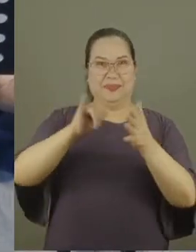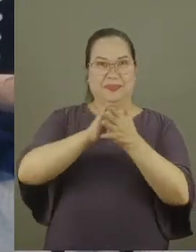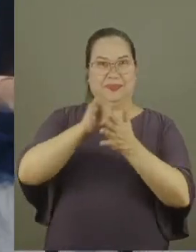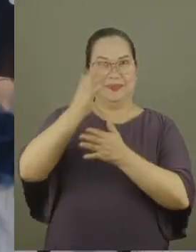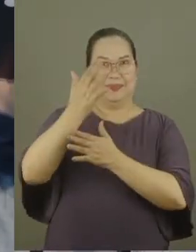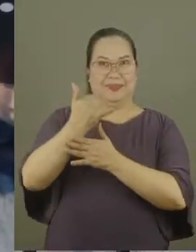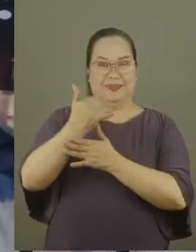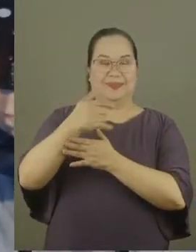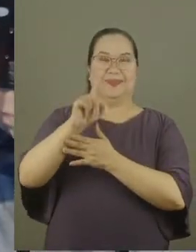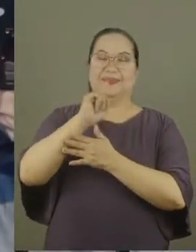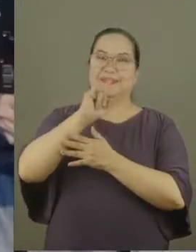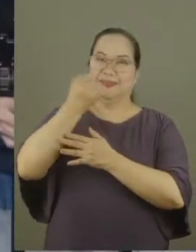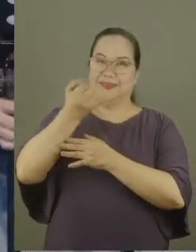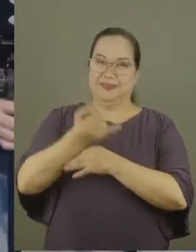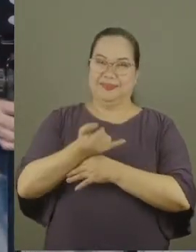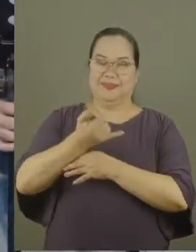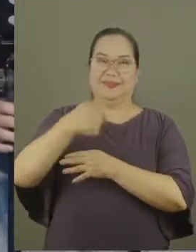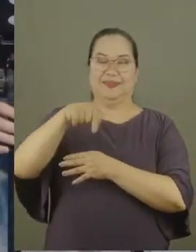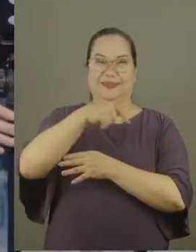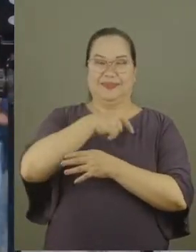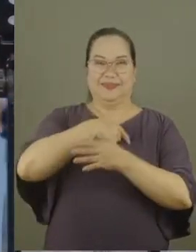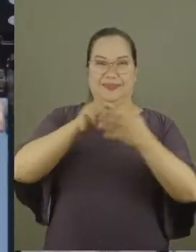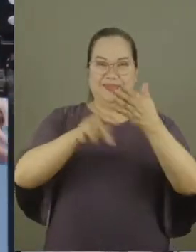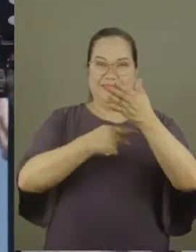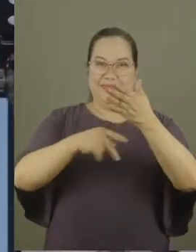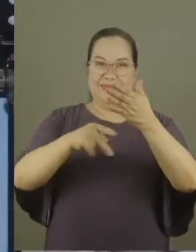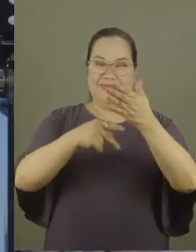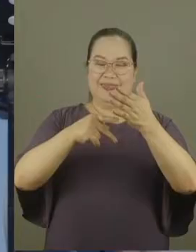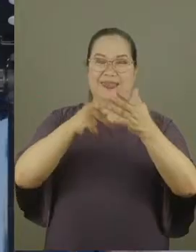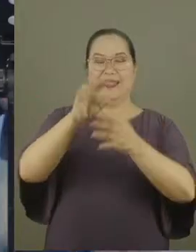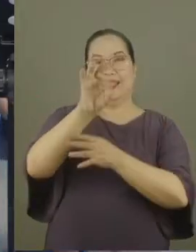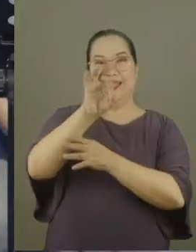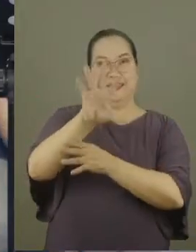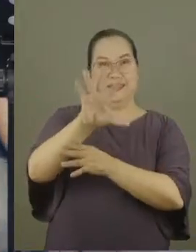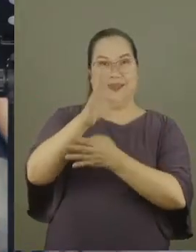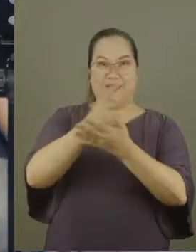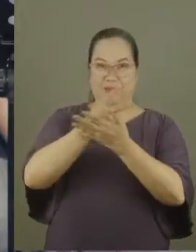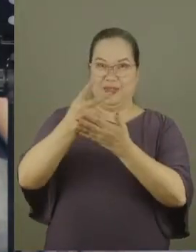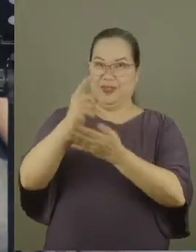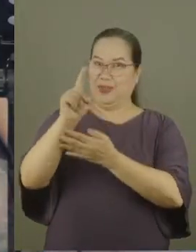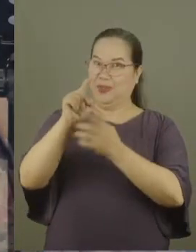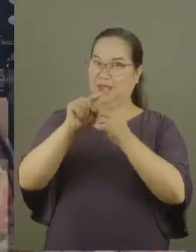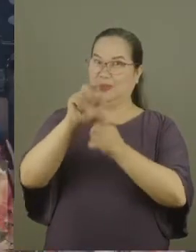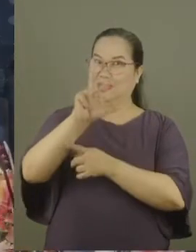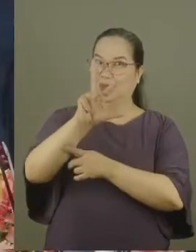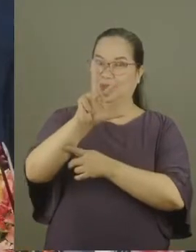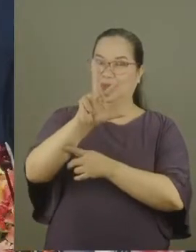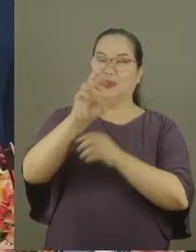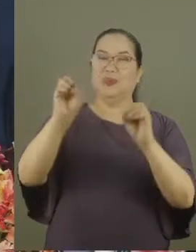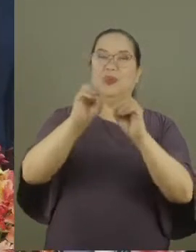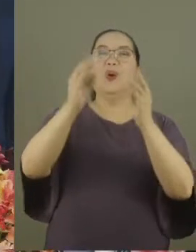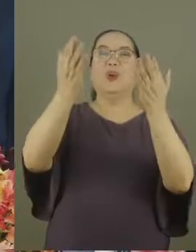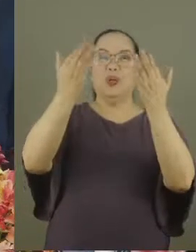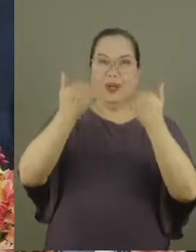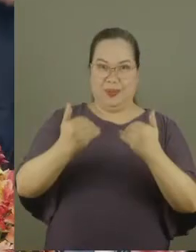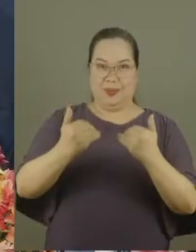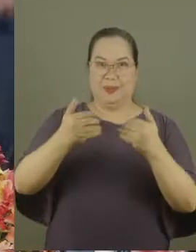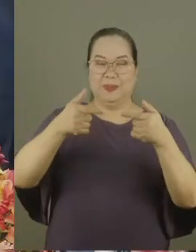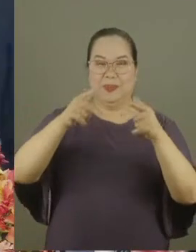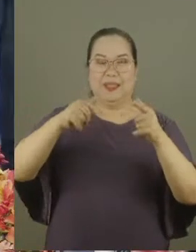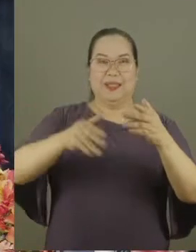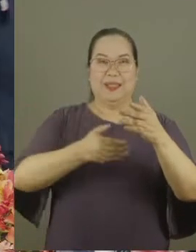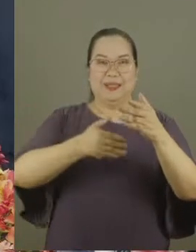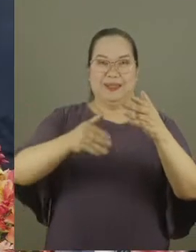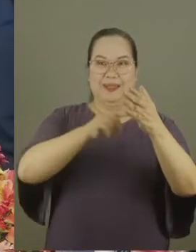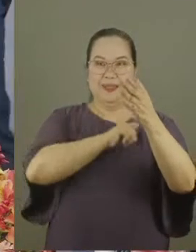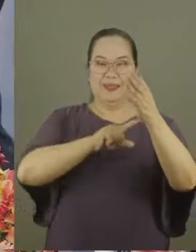it invites us in Psalm chapter 95, verses 1 to 3. O come, let us sing to